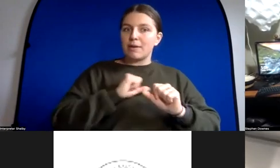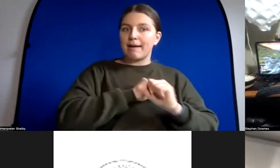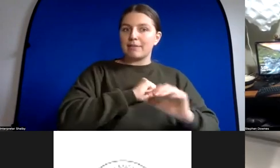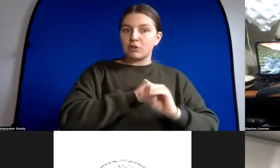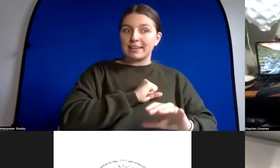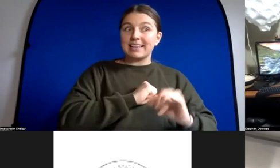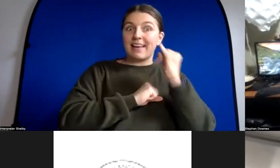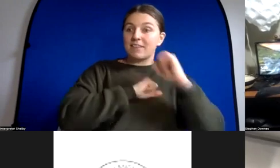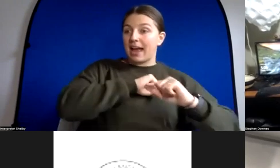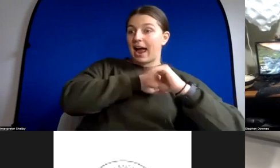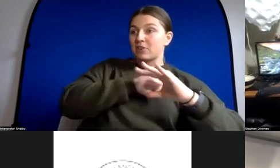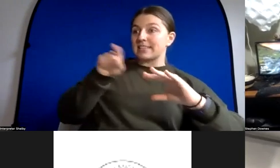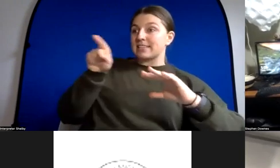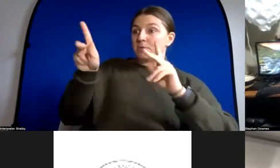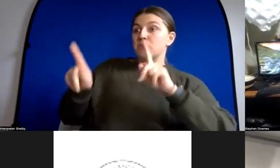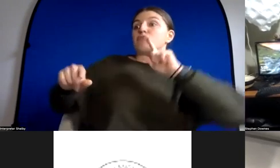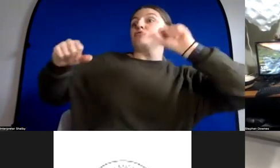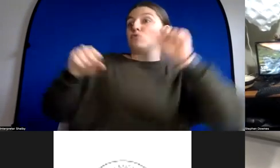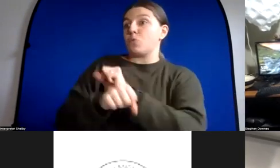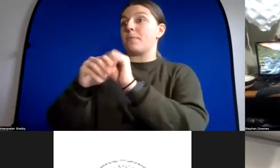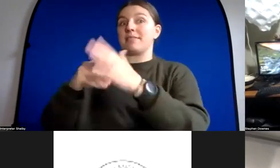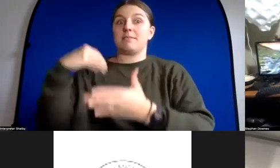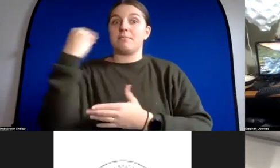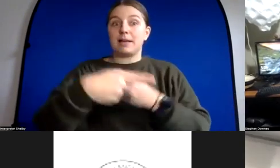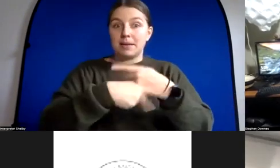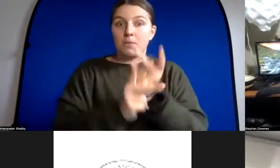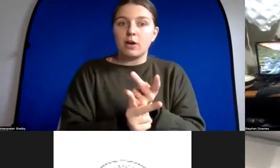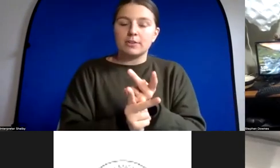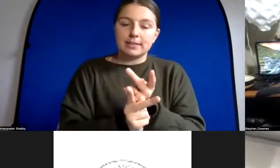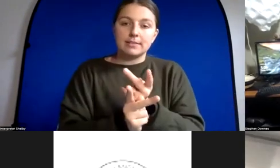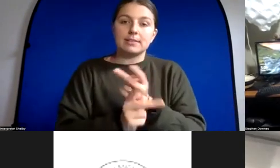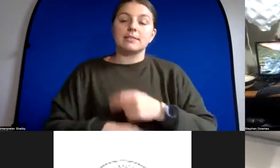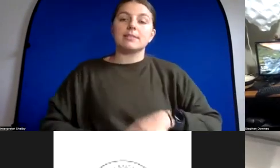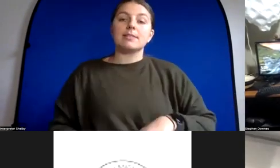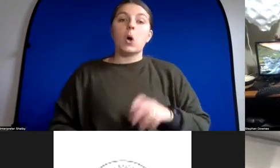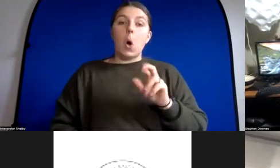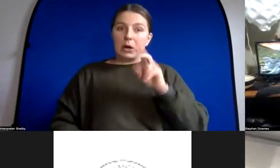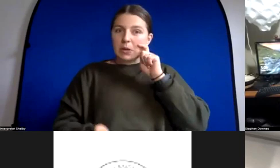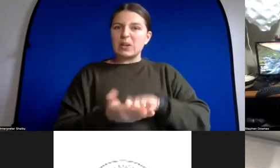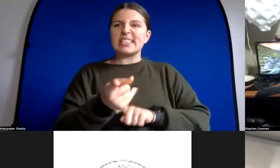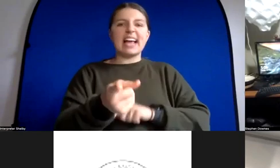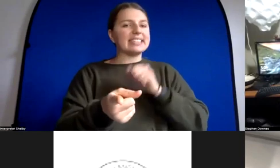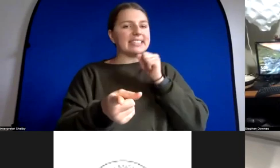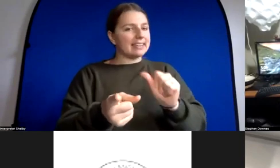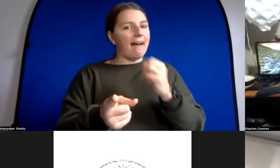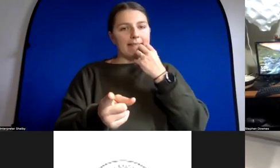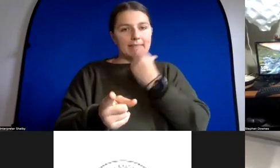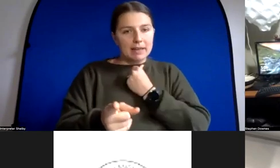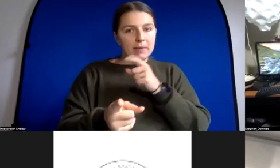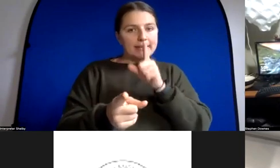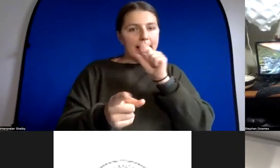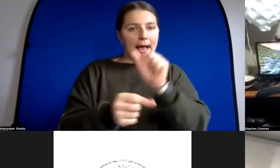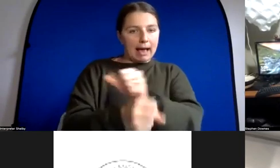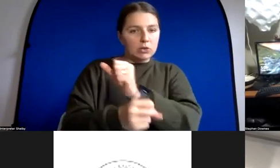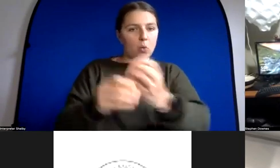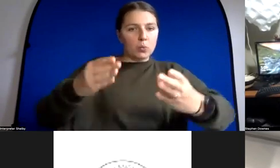as opposed to a reader or a responder that's not valuable because it's just a robot which can't take